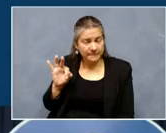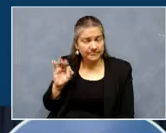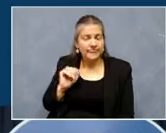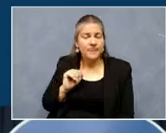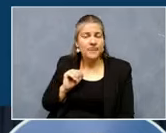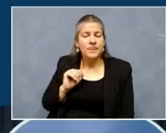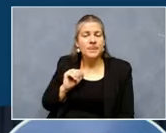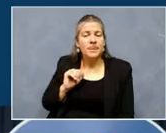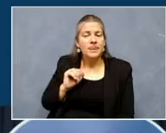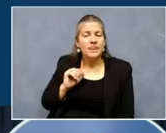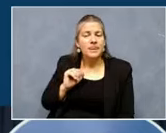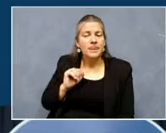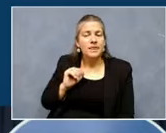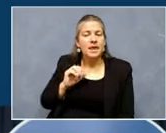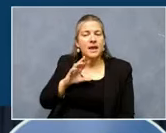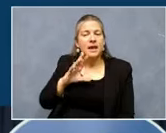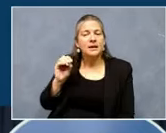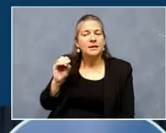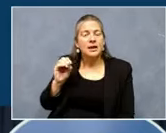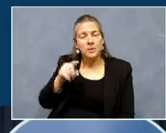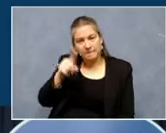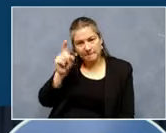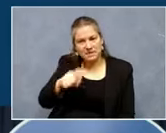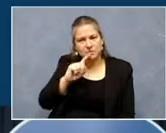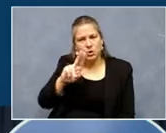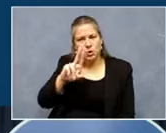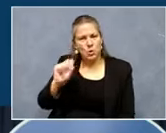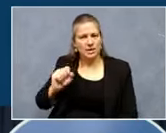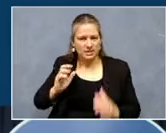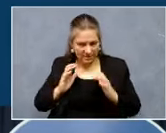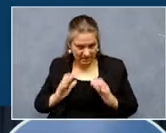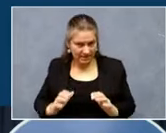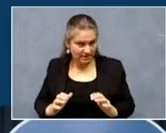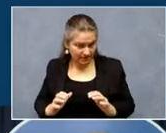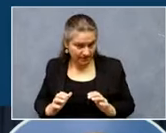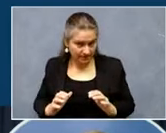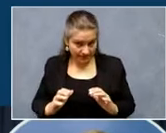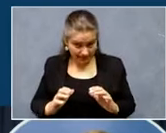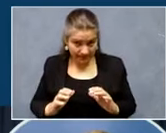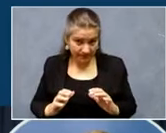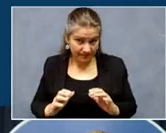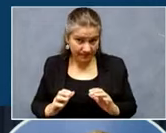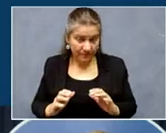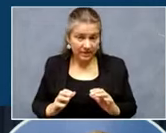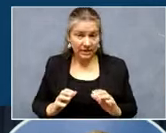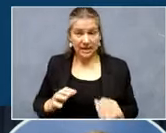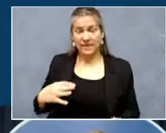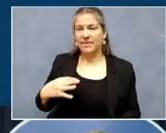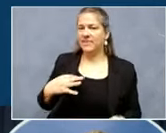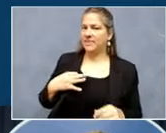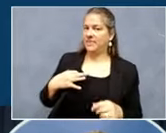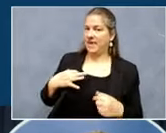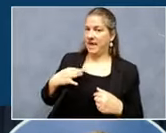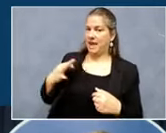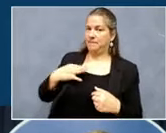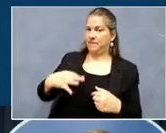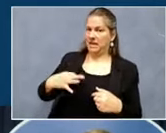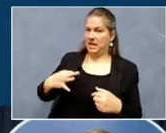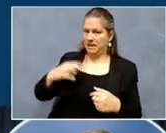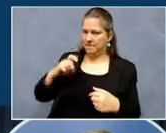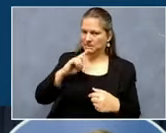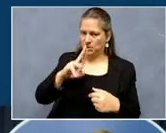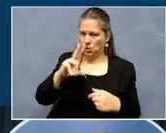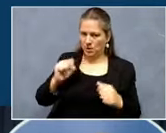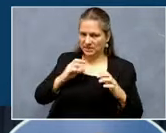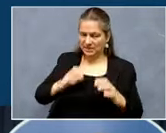lifted listed. And the applicant must be a U.S. citizen. The applicant has to be a U.S. citizen, but that doesn't mean the deceased